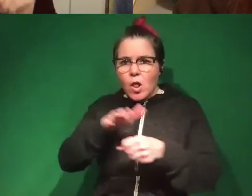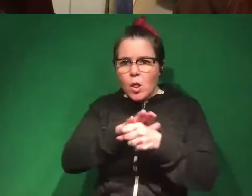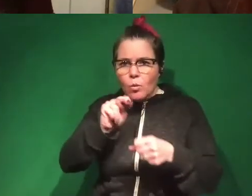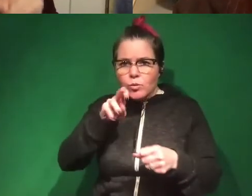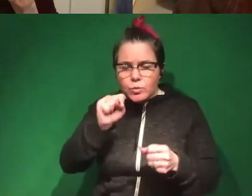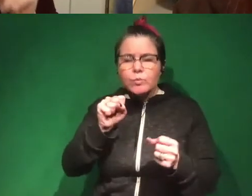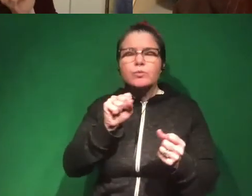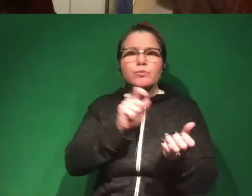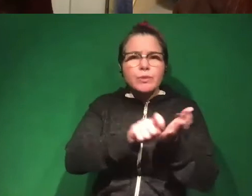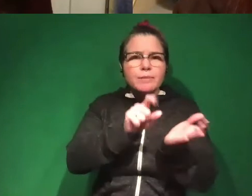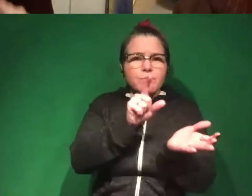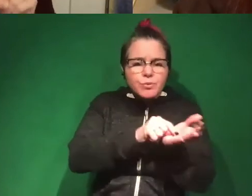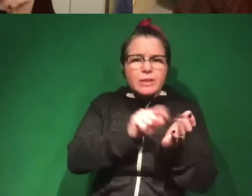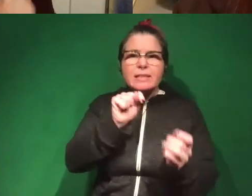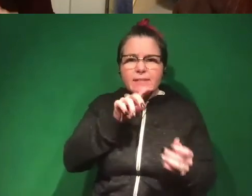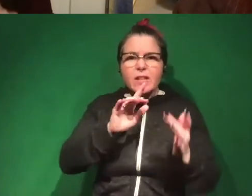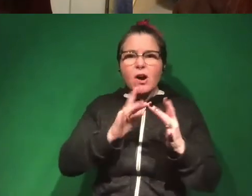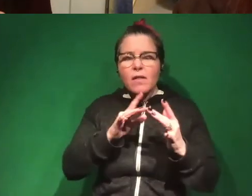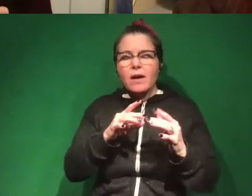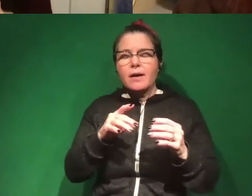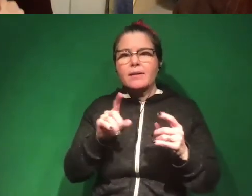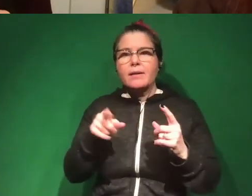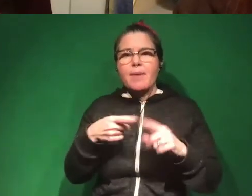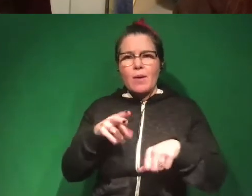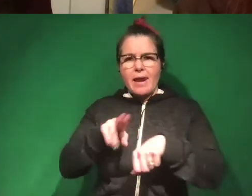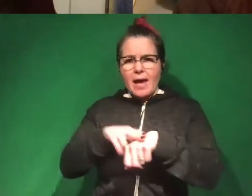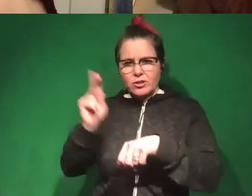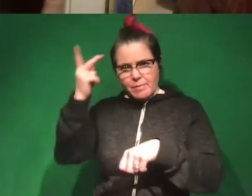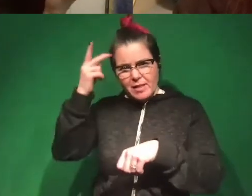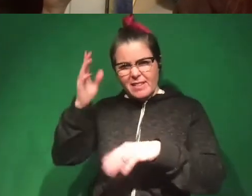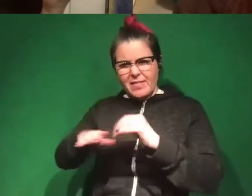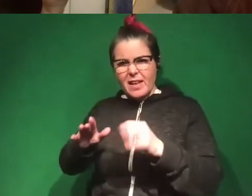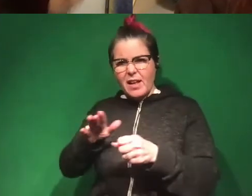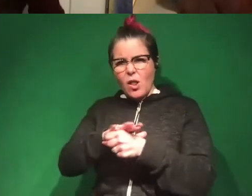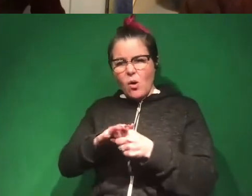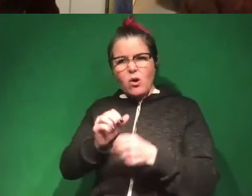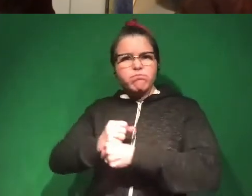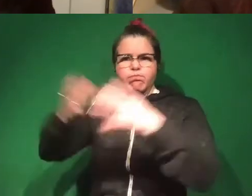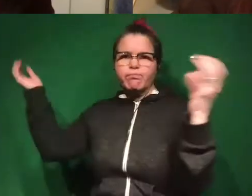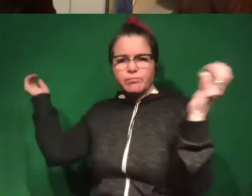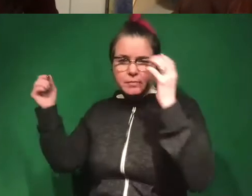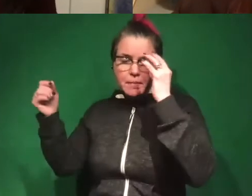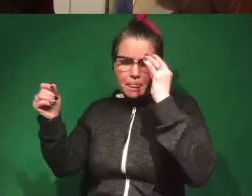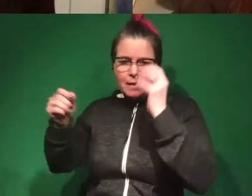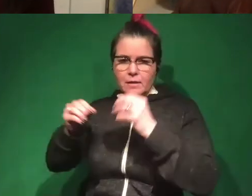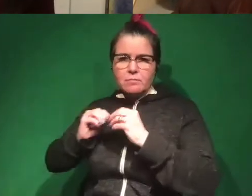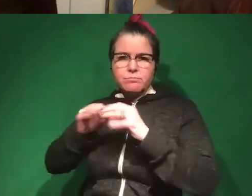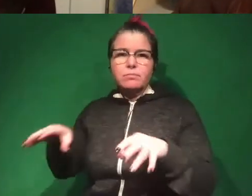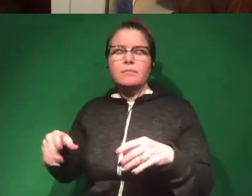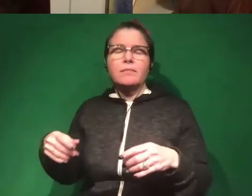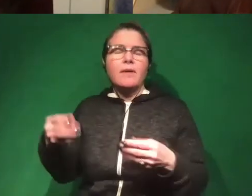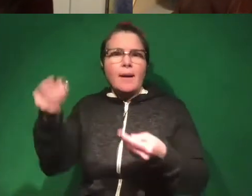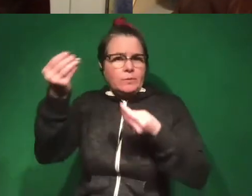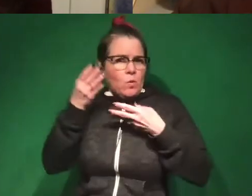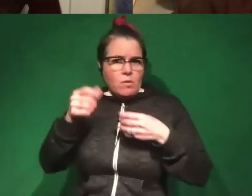print, TV, online, that's about national politics rather than local has just exploded. And I am told, uh, this is not my area of